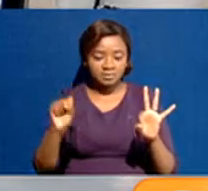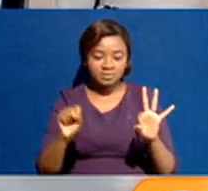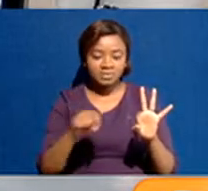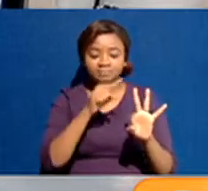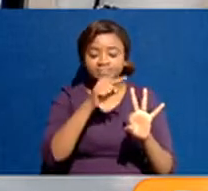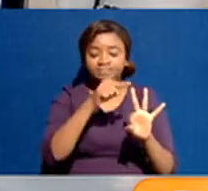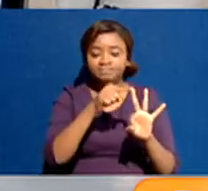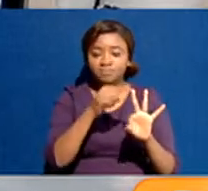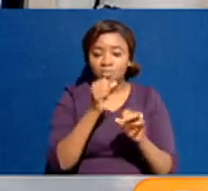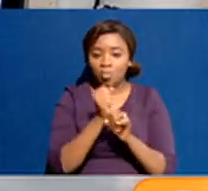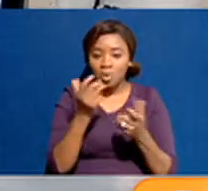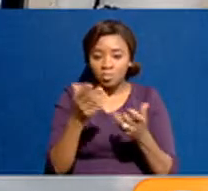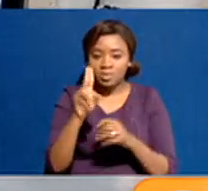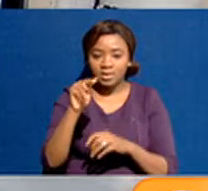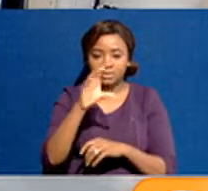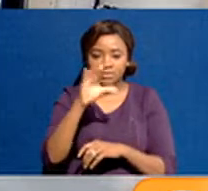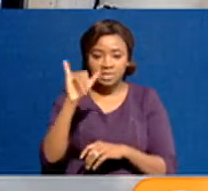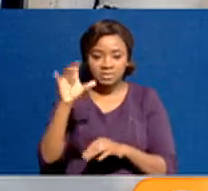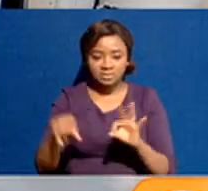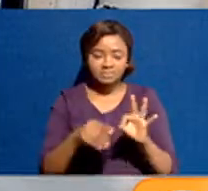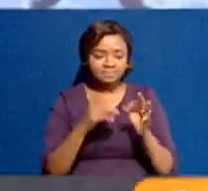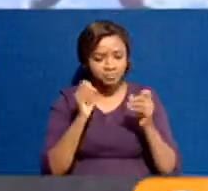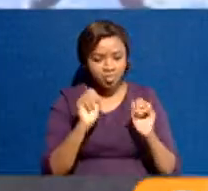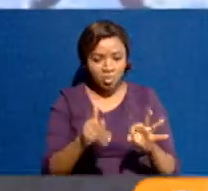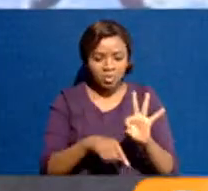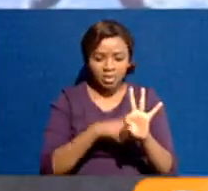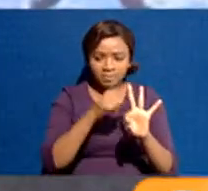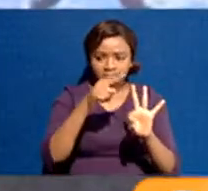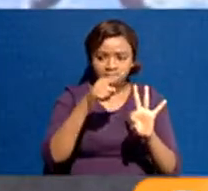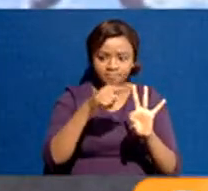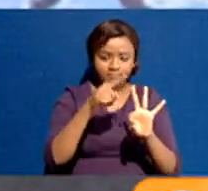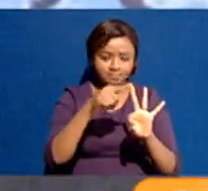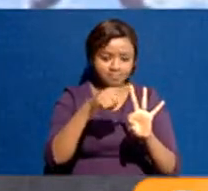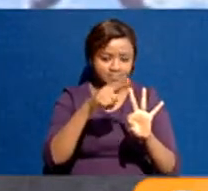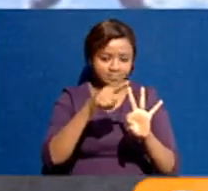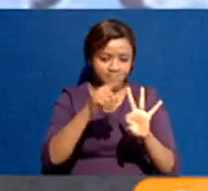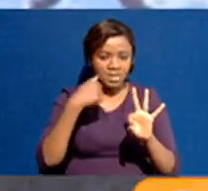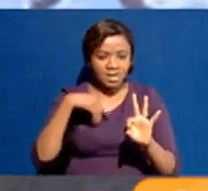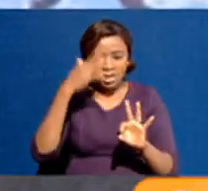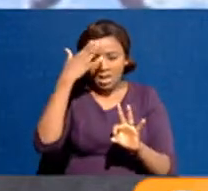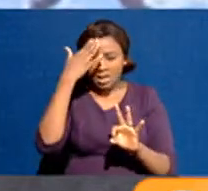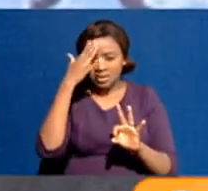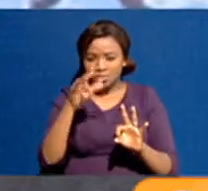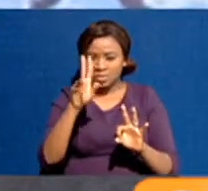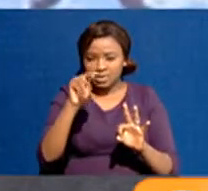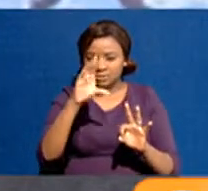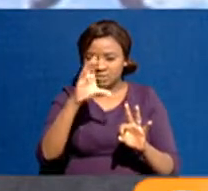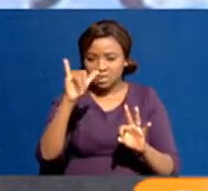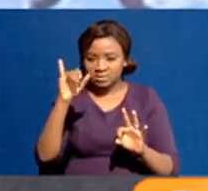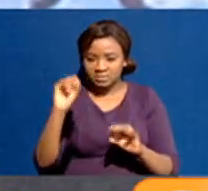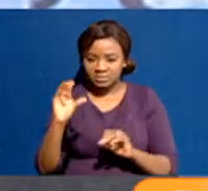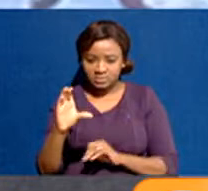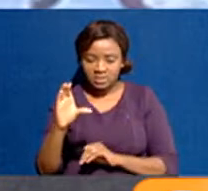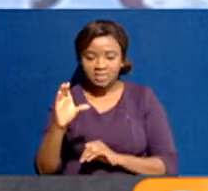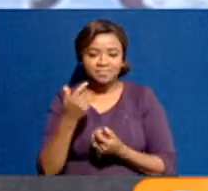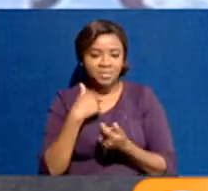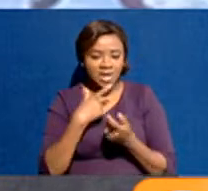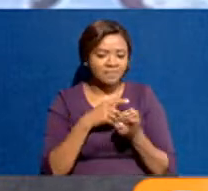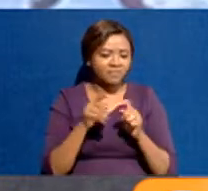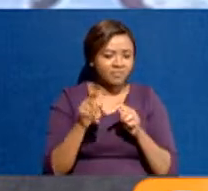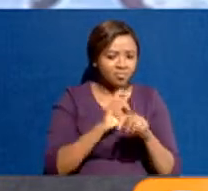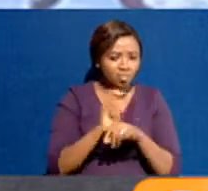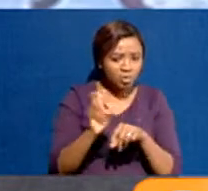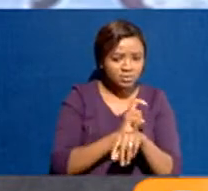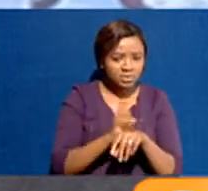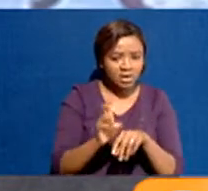well. Thanks for having me. And Danvers, actually want to start with you because I know the NCIC has monitoring mechanisms across the country. This evening we are hearing